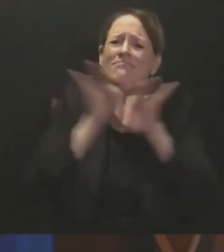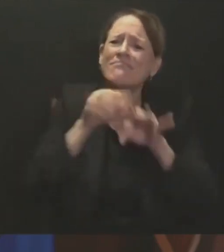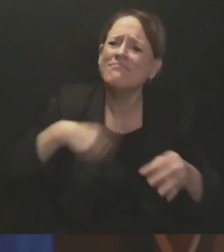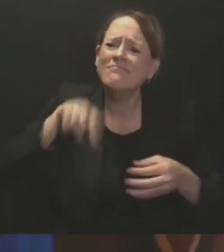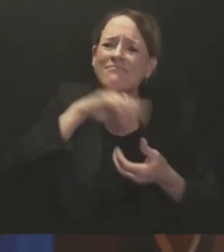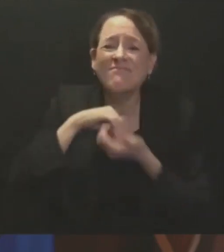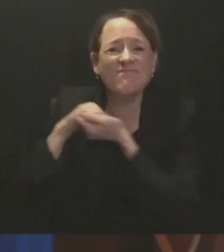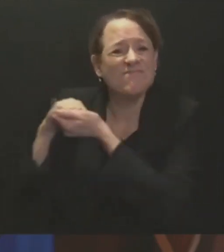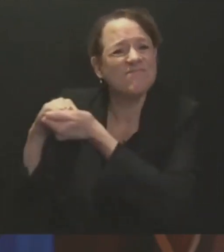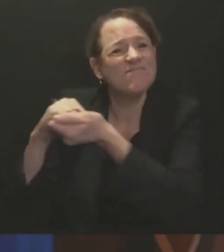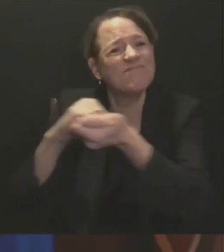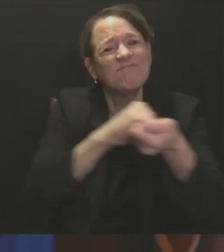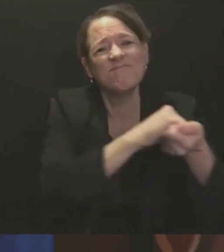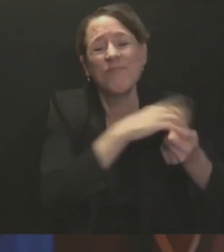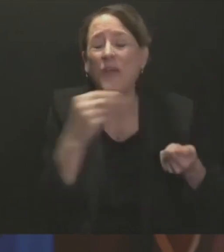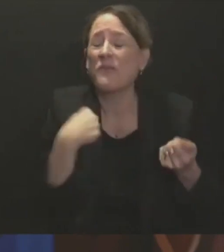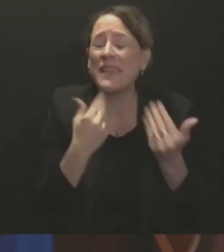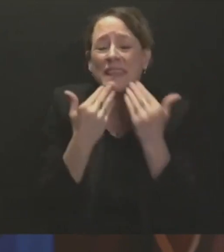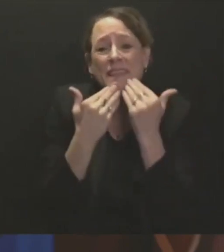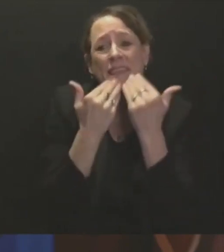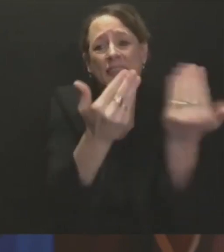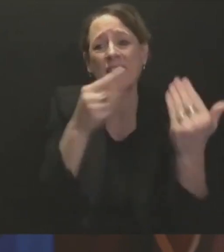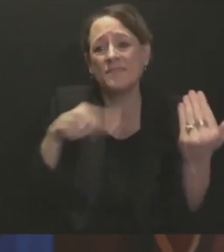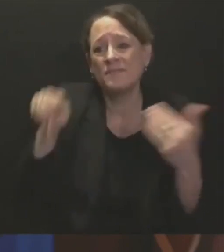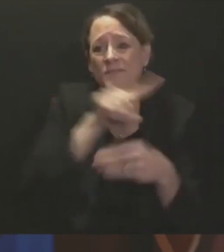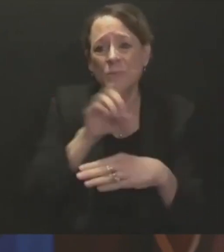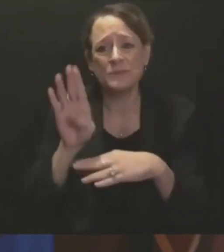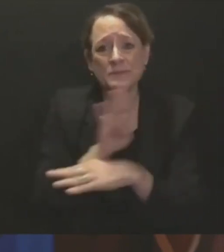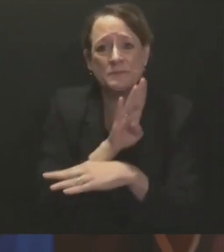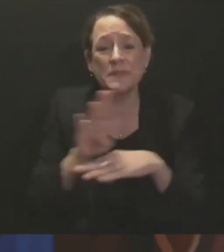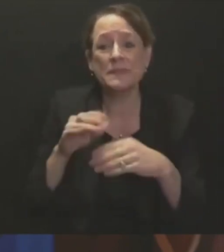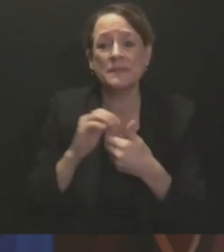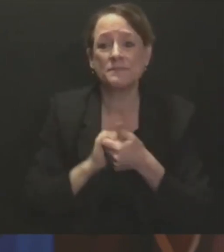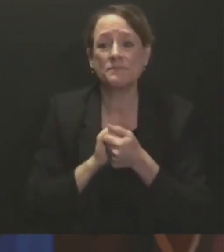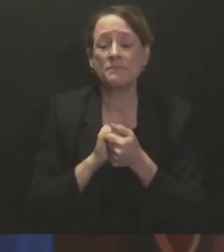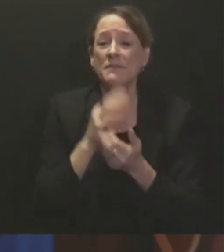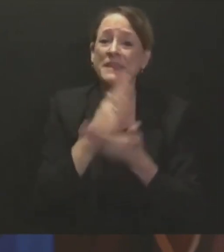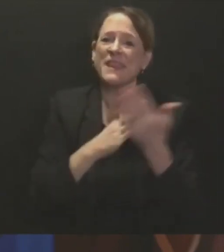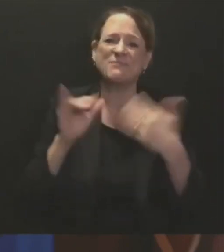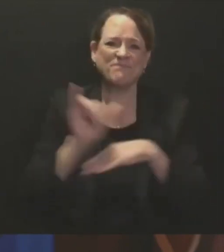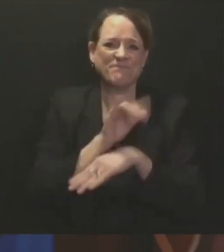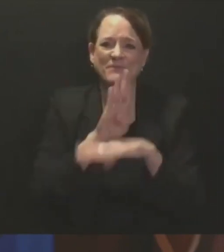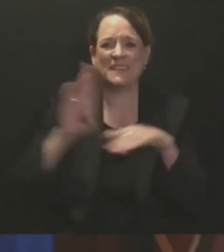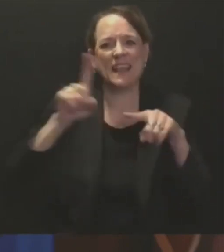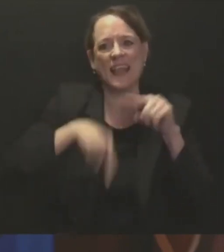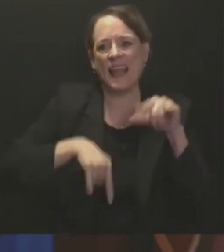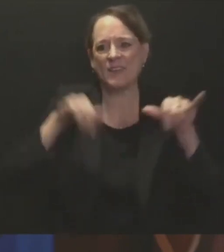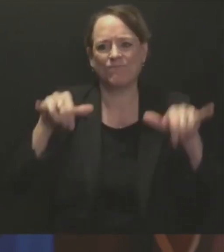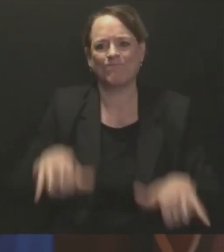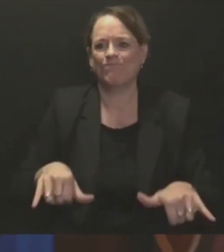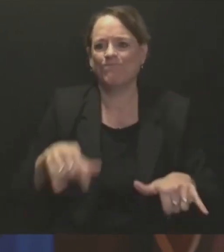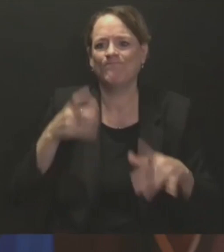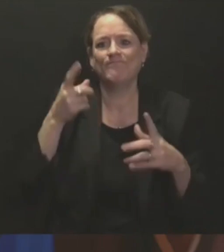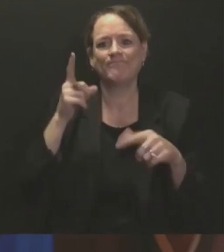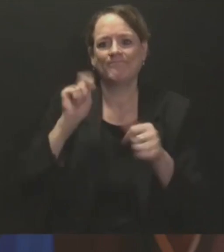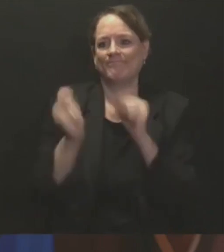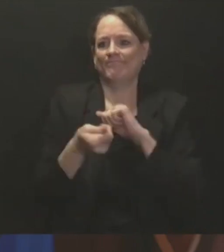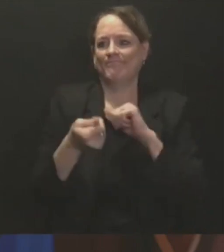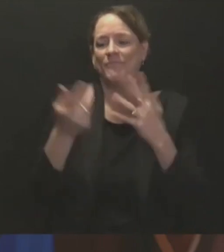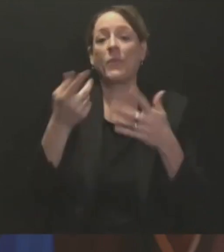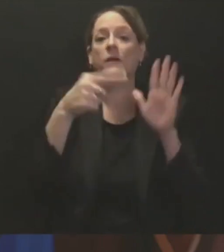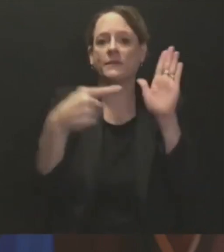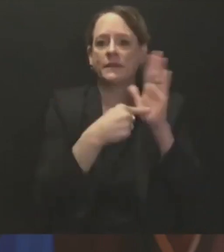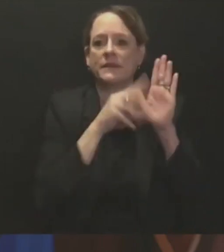virtual work isn't feasible, please go to WEDC.org to find guidelines for policies to help